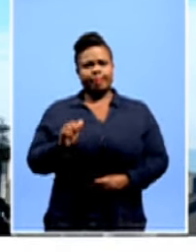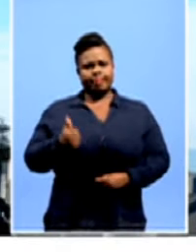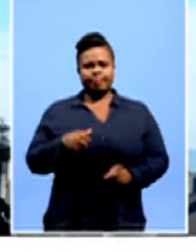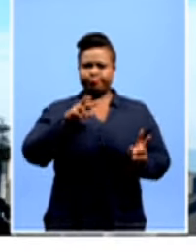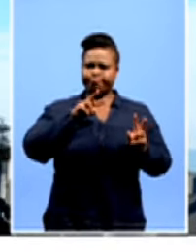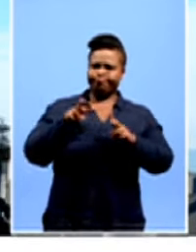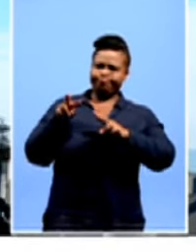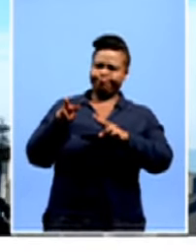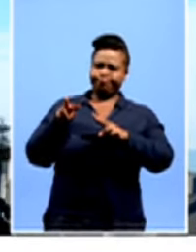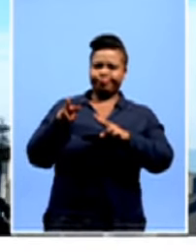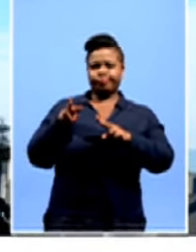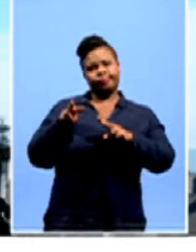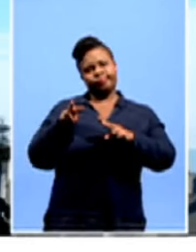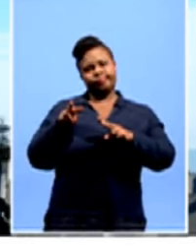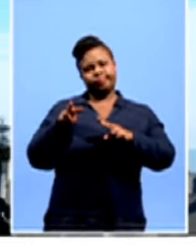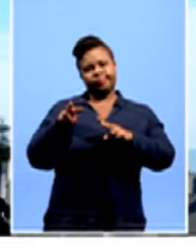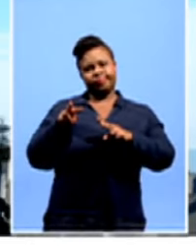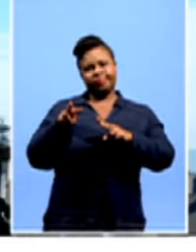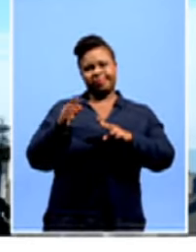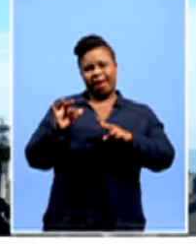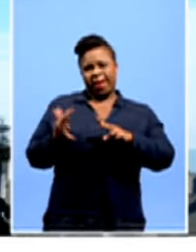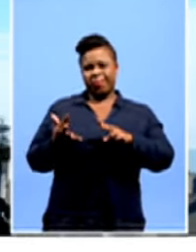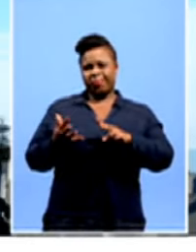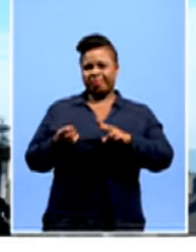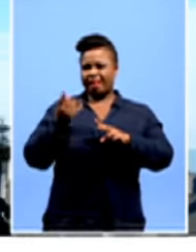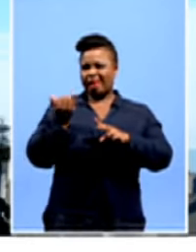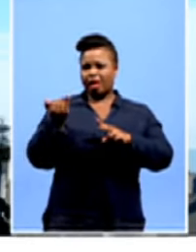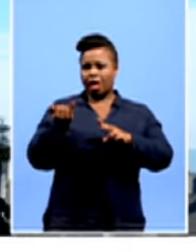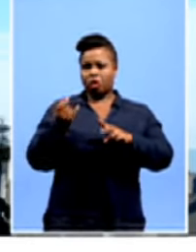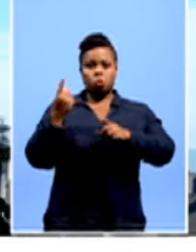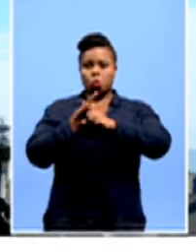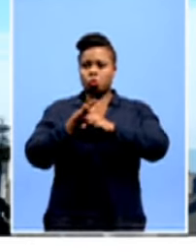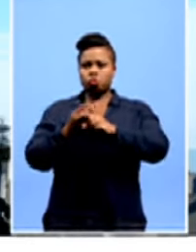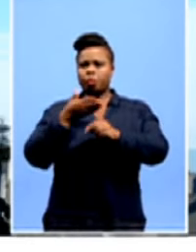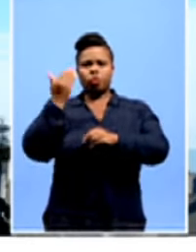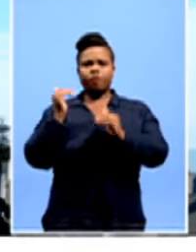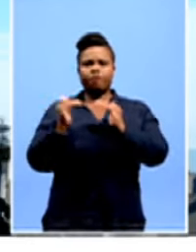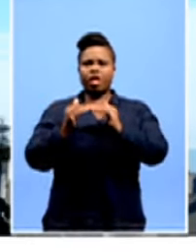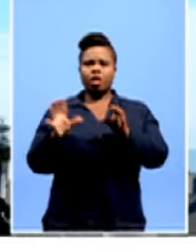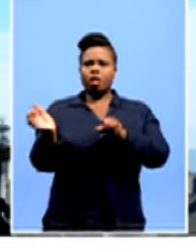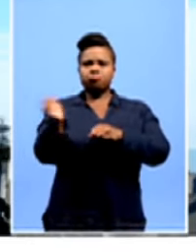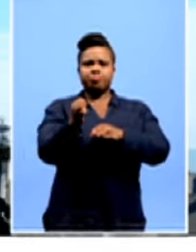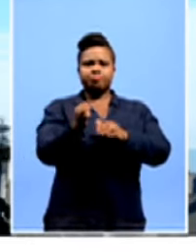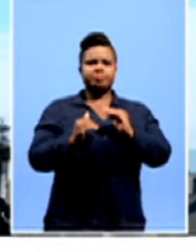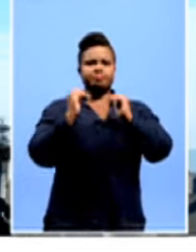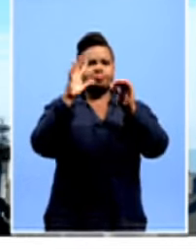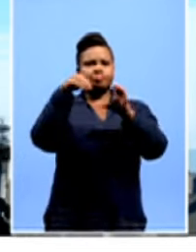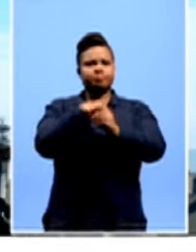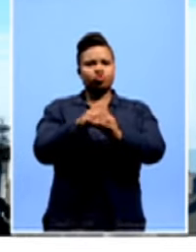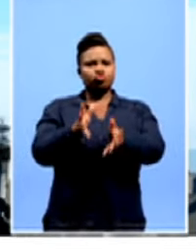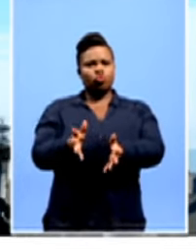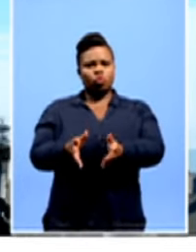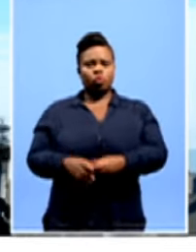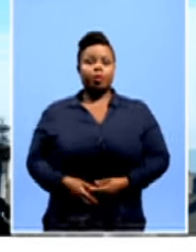there's the kind of look at you as if you've been parachuted unfairly into that space. It's